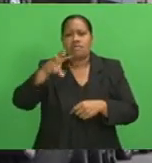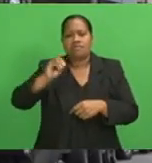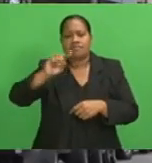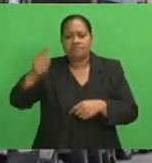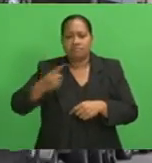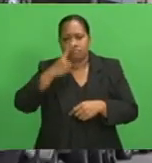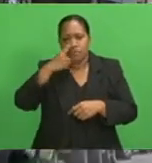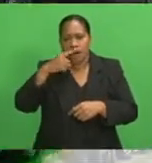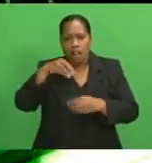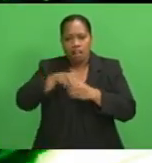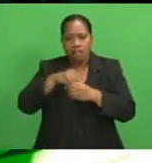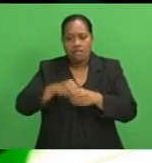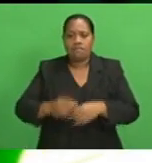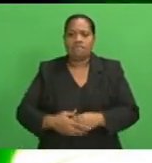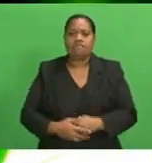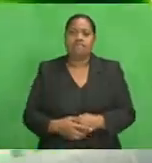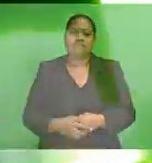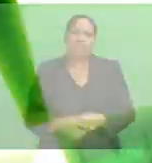FBC News.